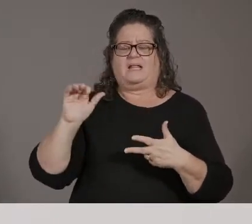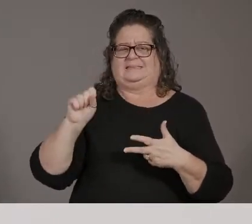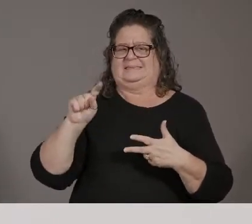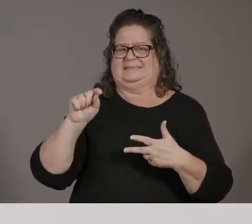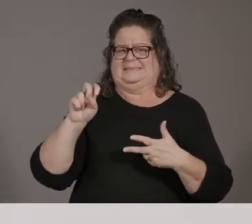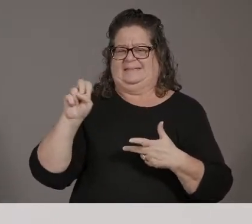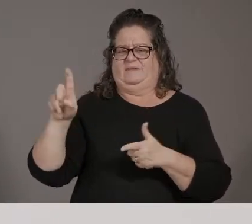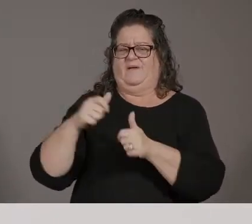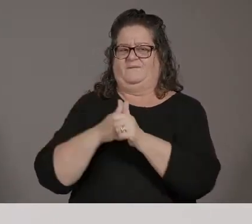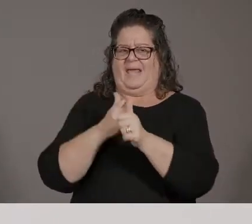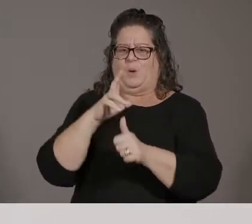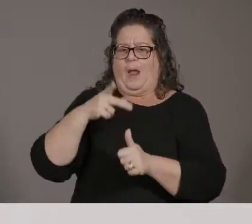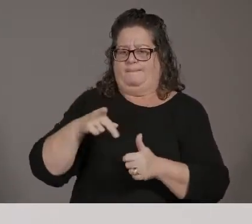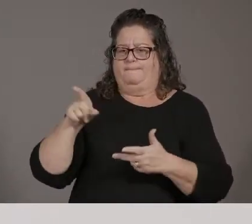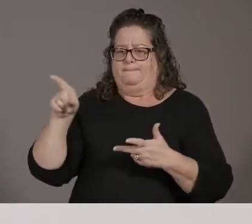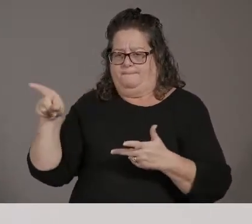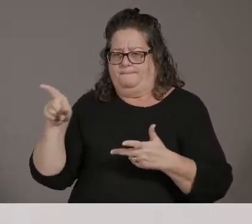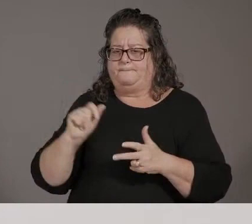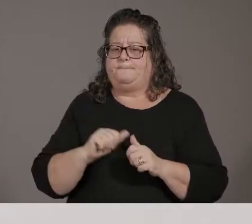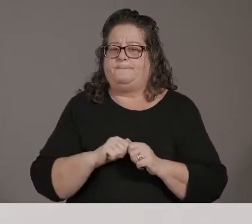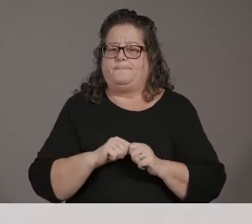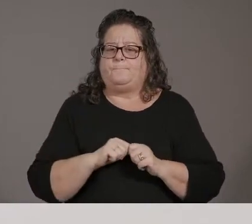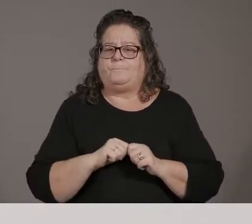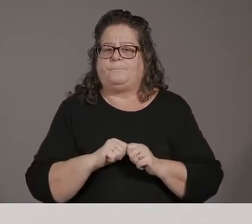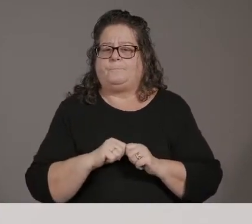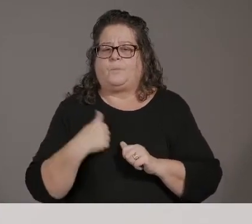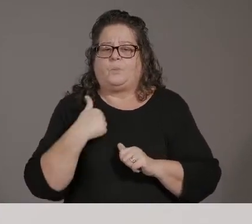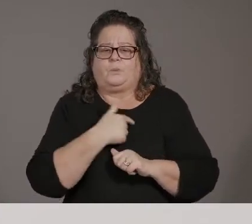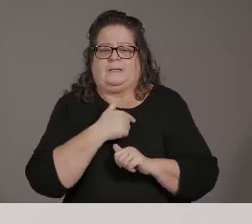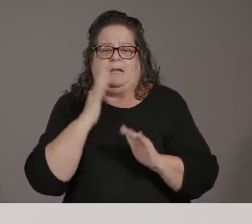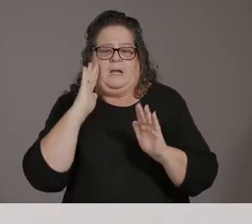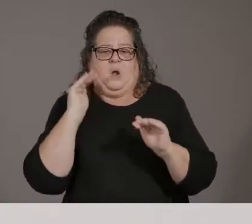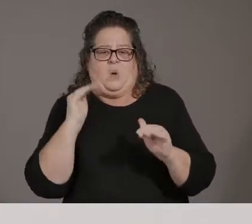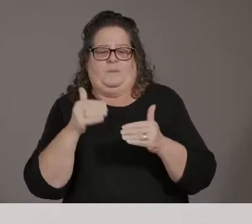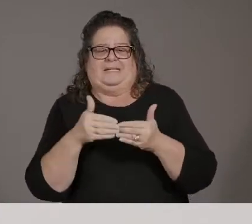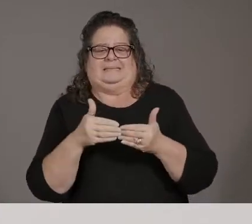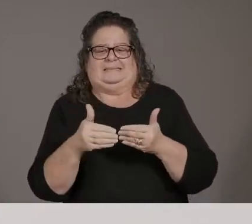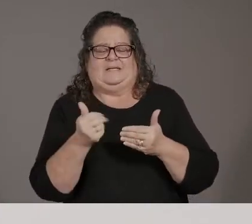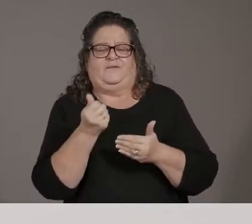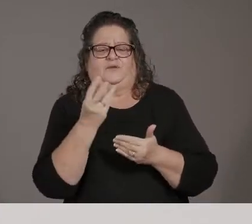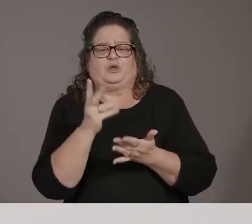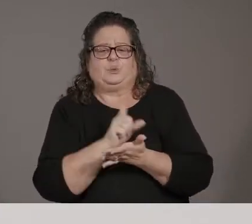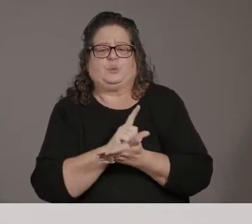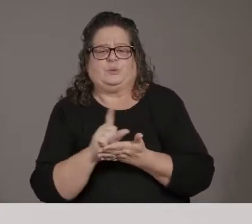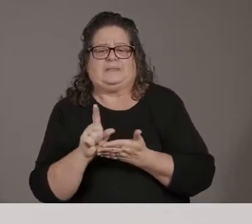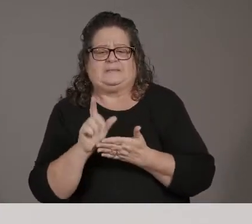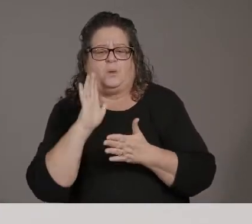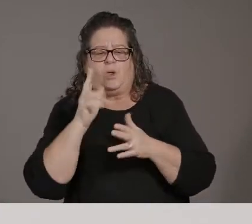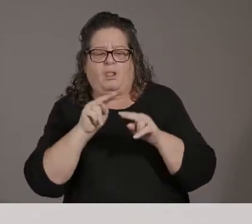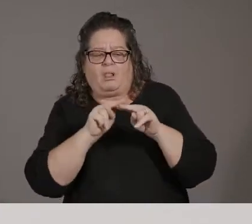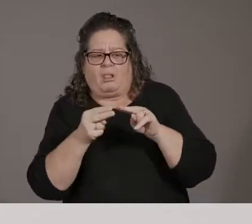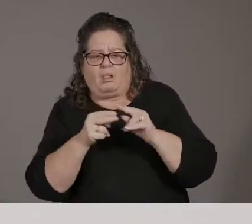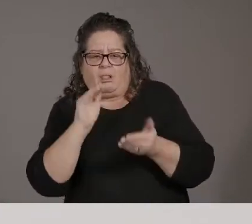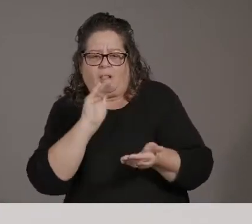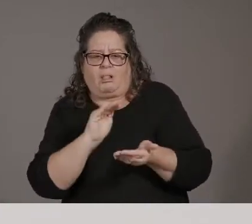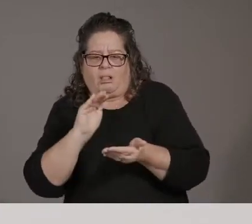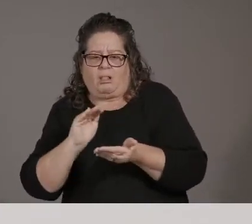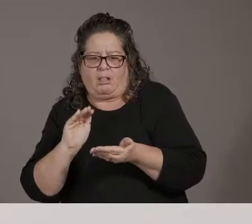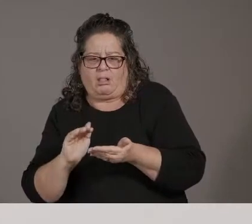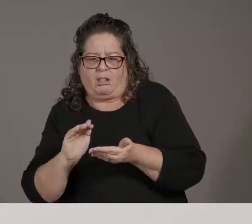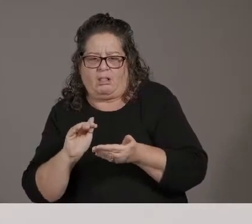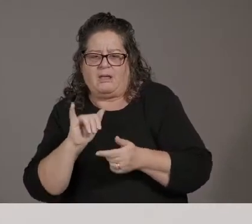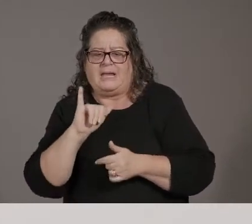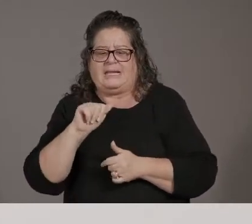ahead, um, in the next couple of weeks, one of them was Yavapai. I, I, I'm blanking on the other ones right now. Um,